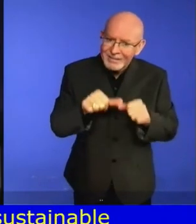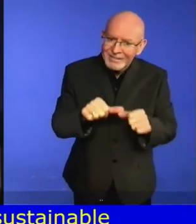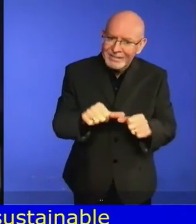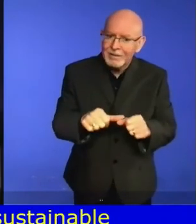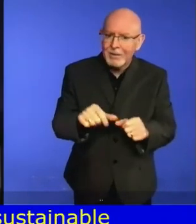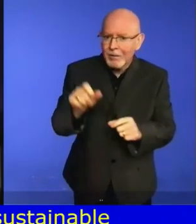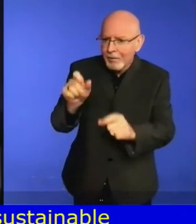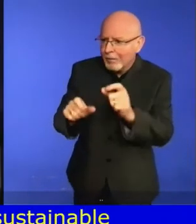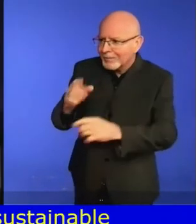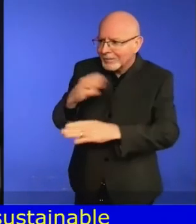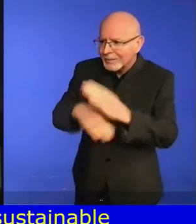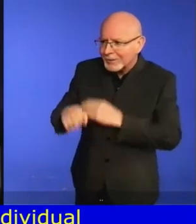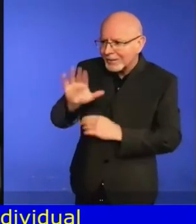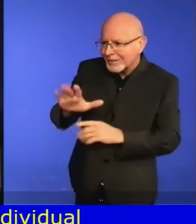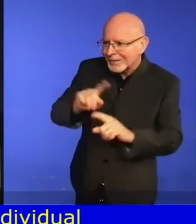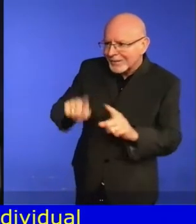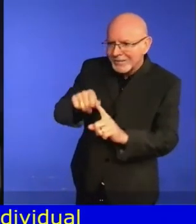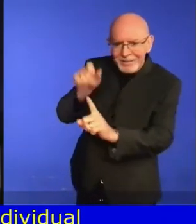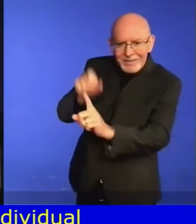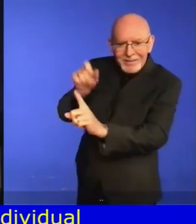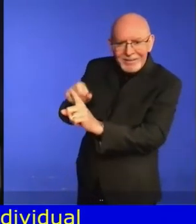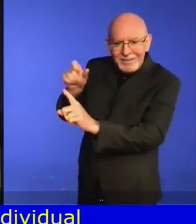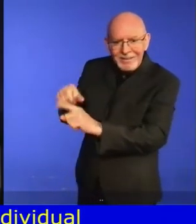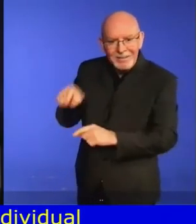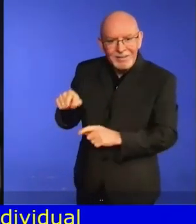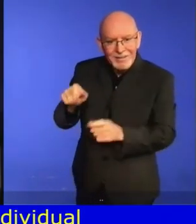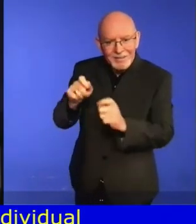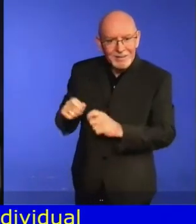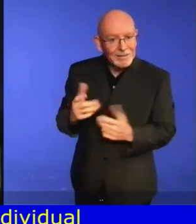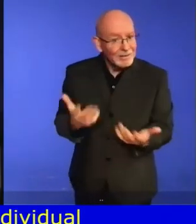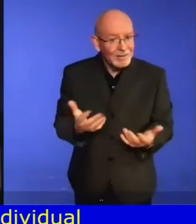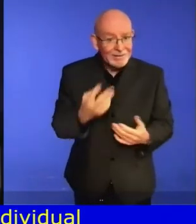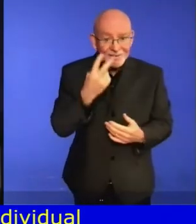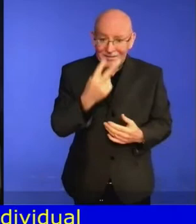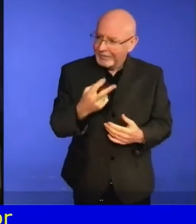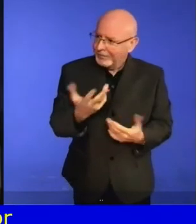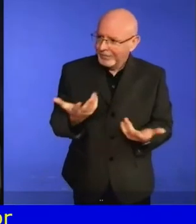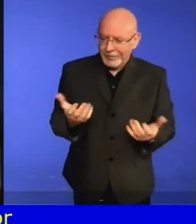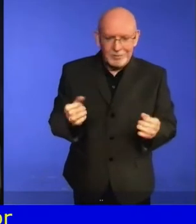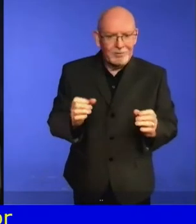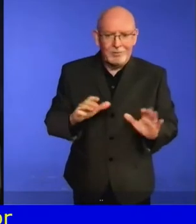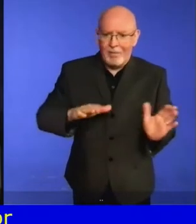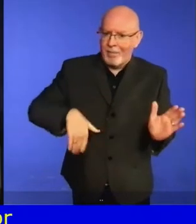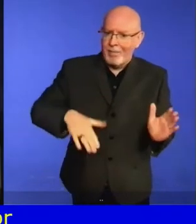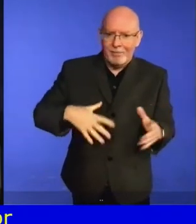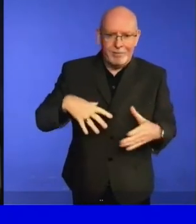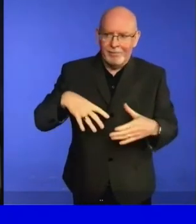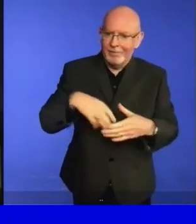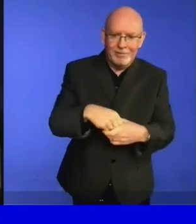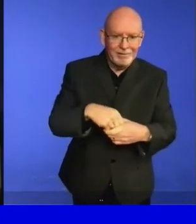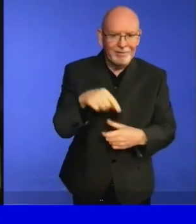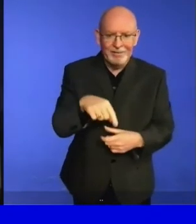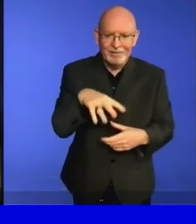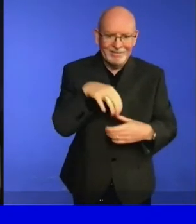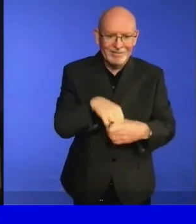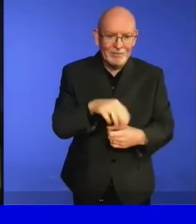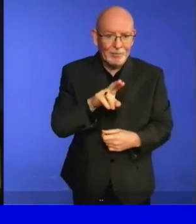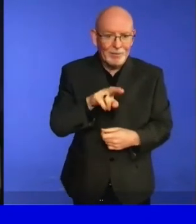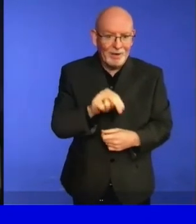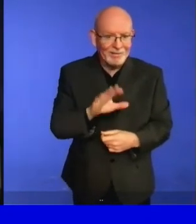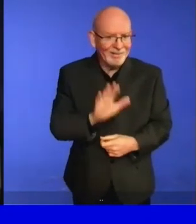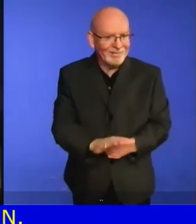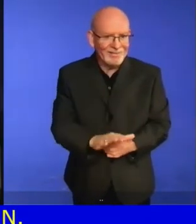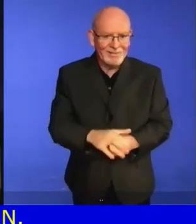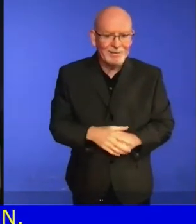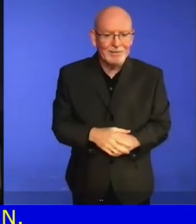within the UN. As part of the commitment to the rights of persons with disabilities, I call upon the UN and safe parties